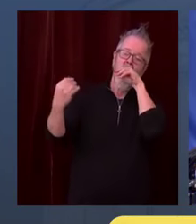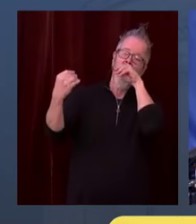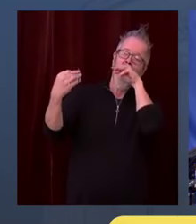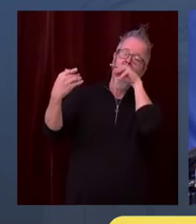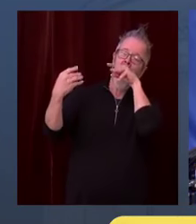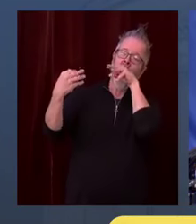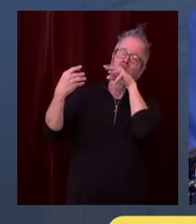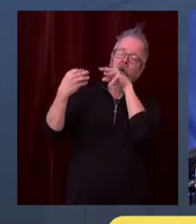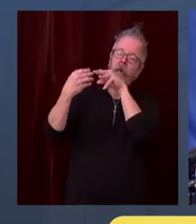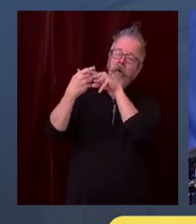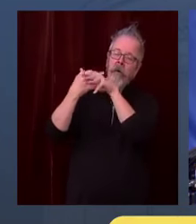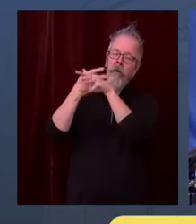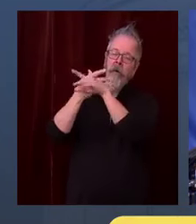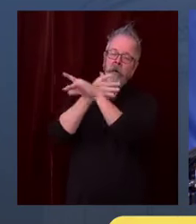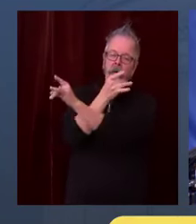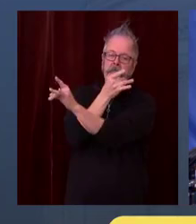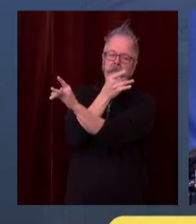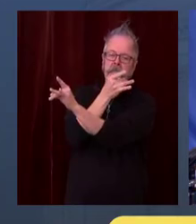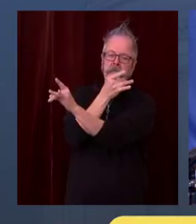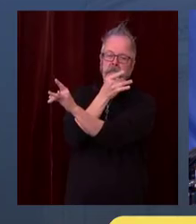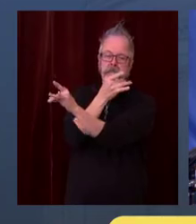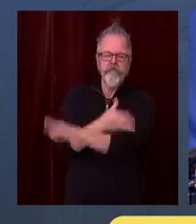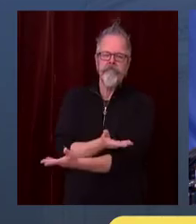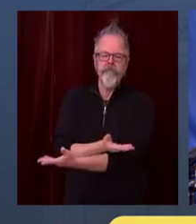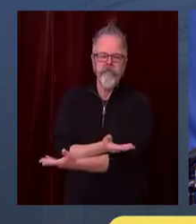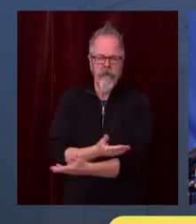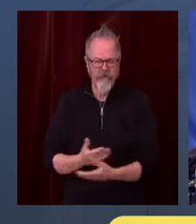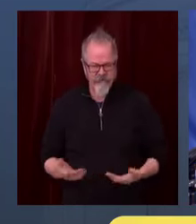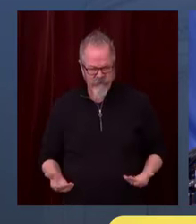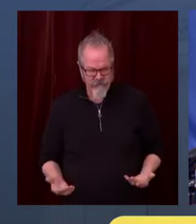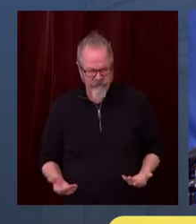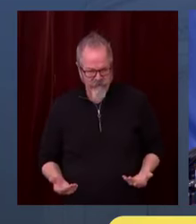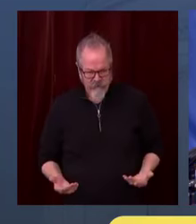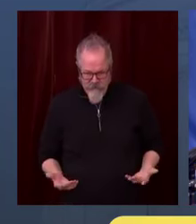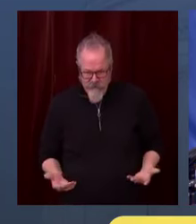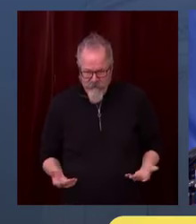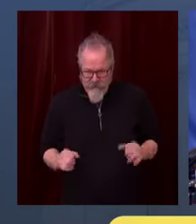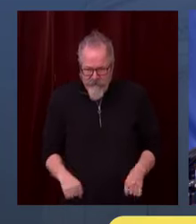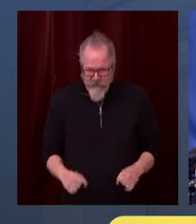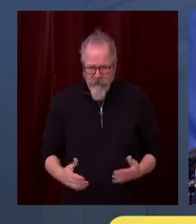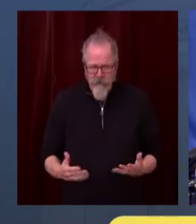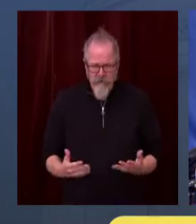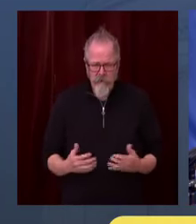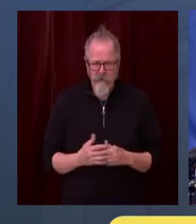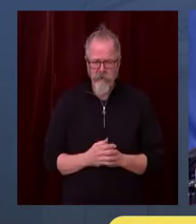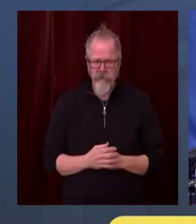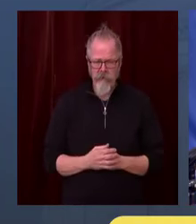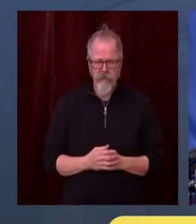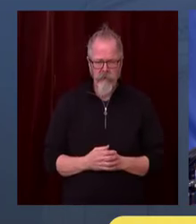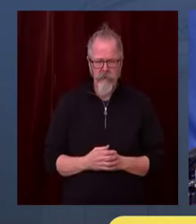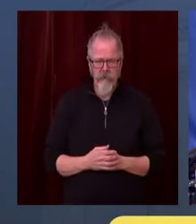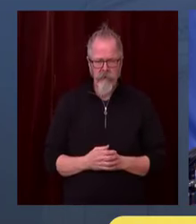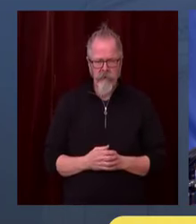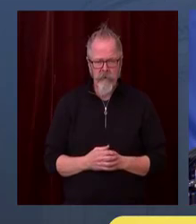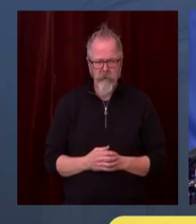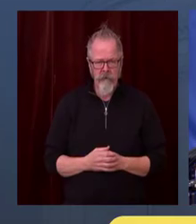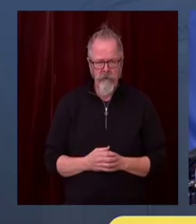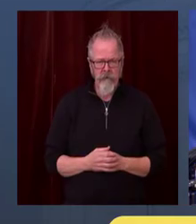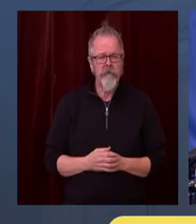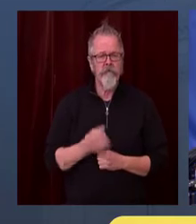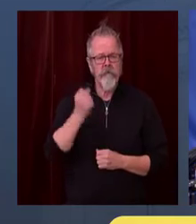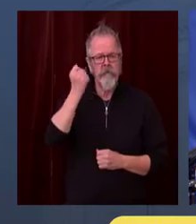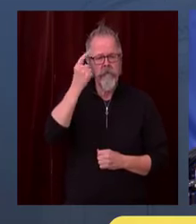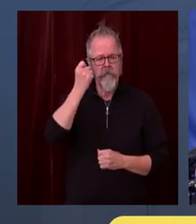other in this regard. As far as enforcement, look, you know, you're not going to expect state troopers to come into your door if